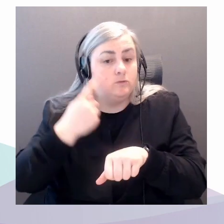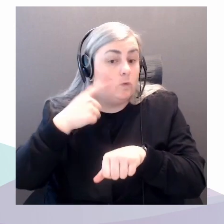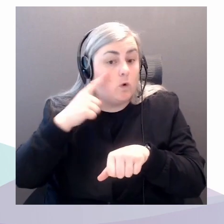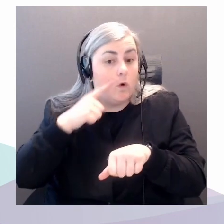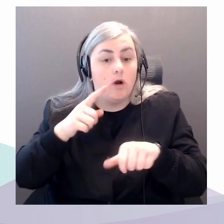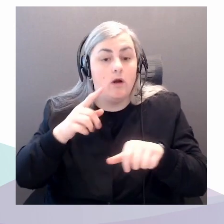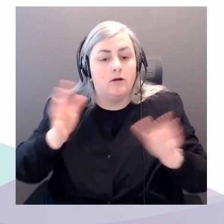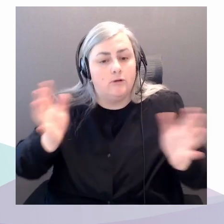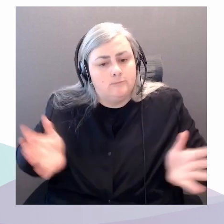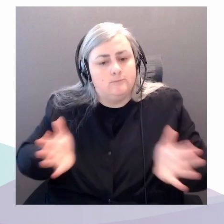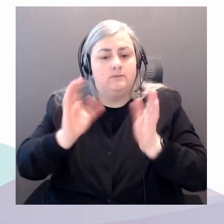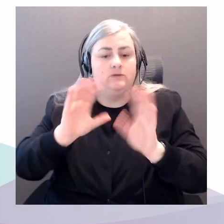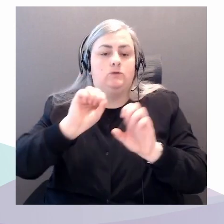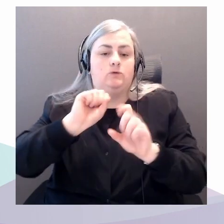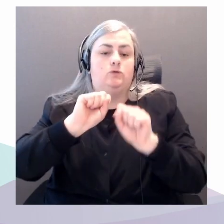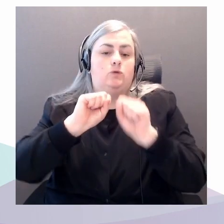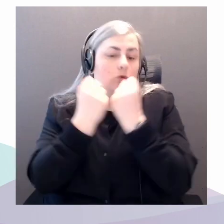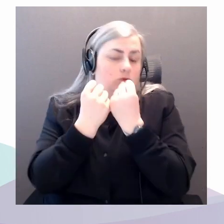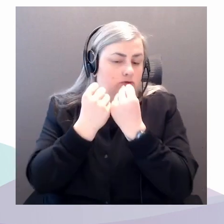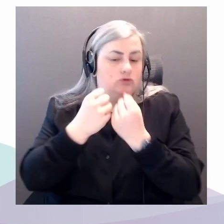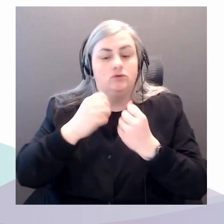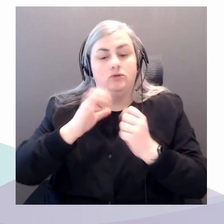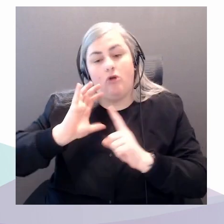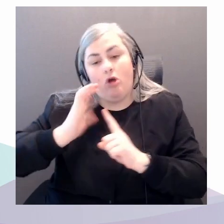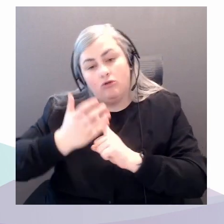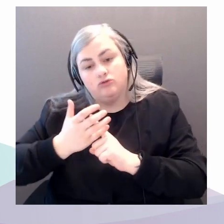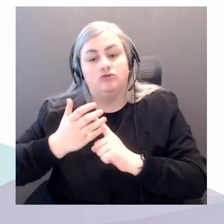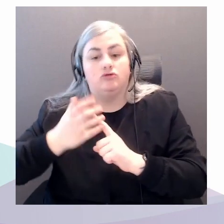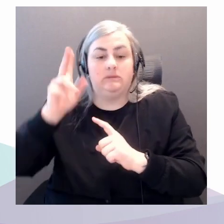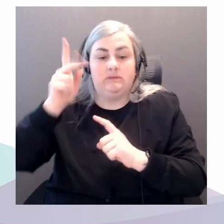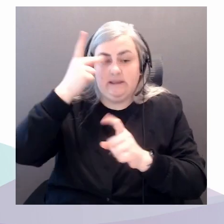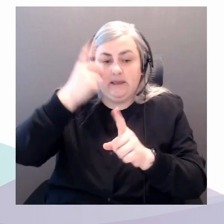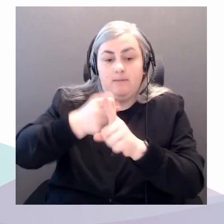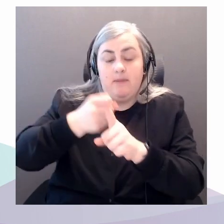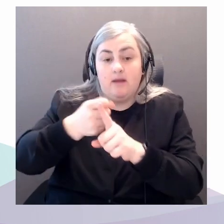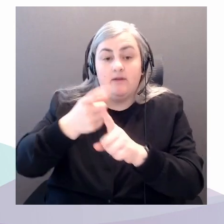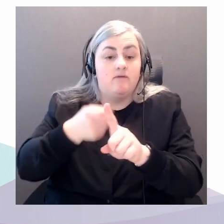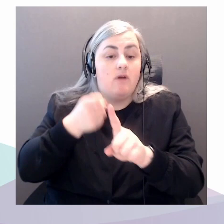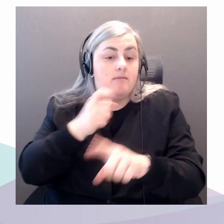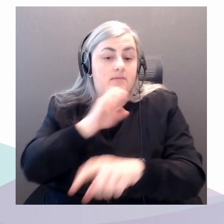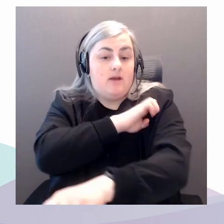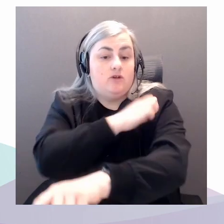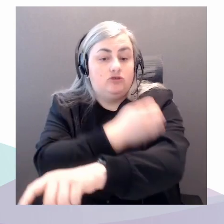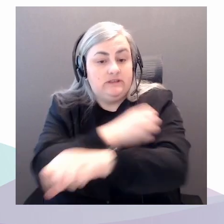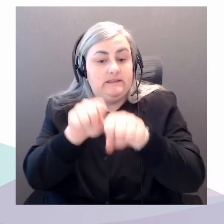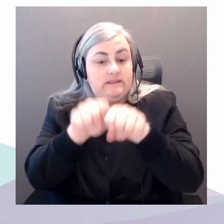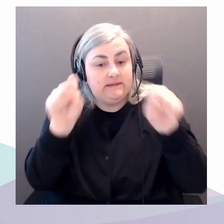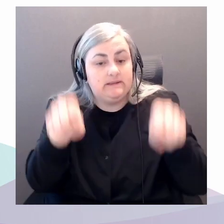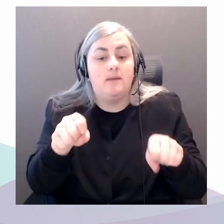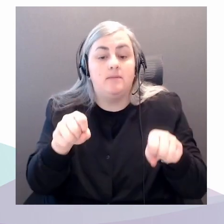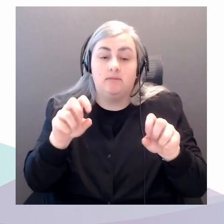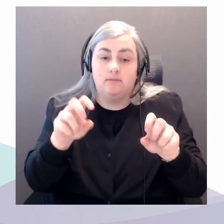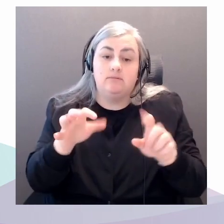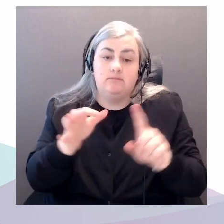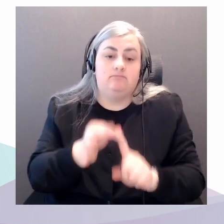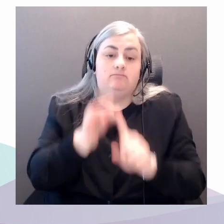oil and fossil fuels, and what it means to transition away from that system.